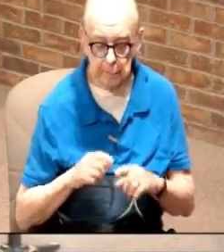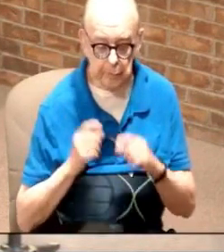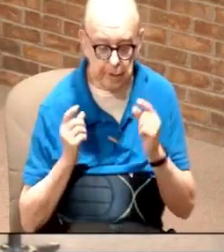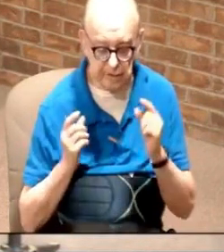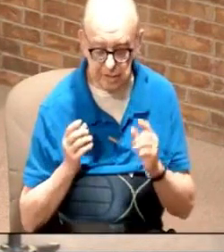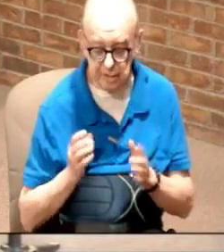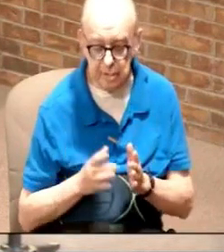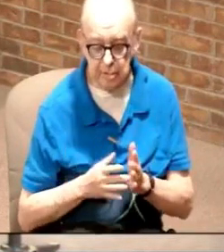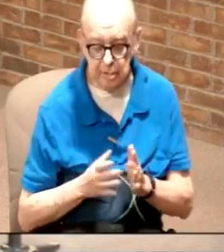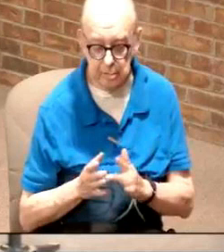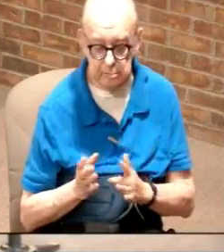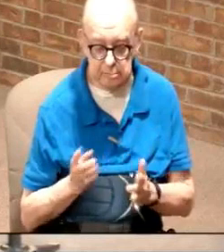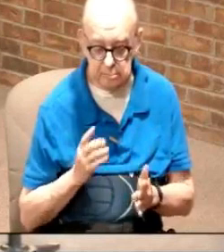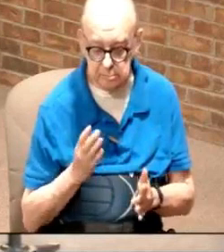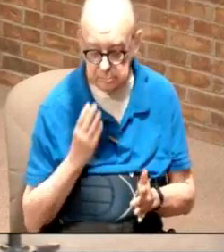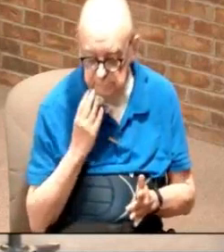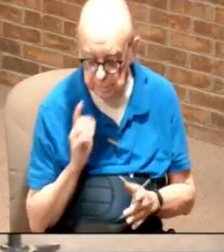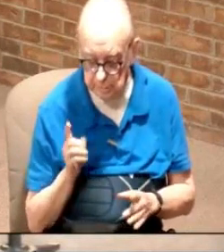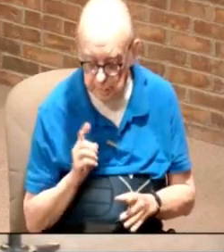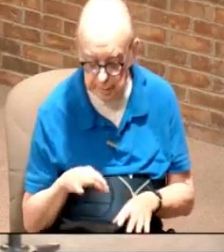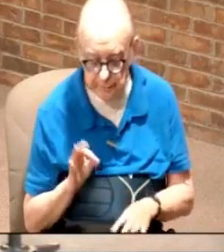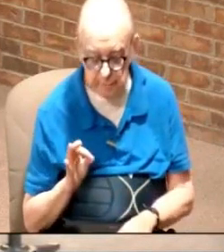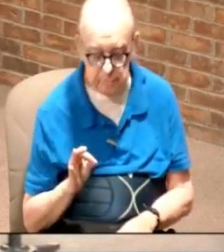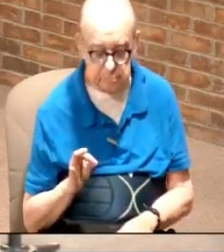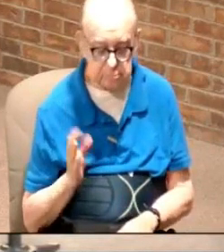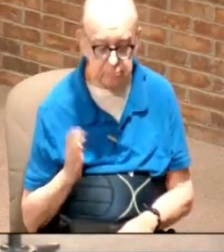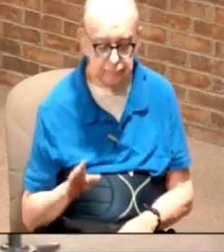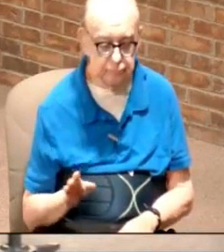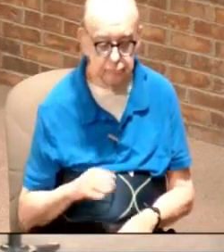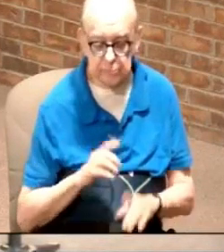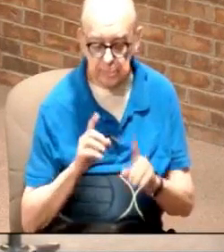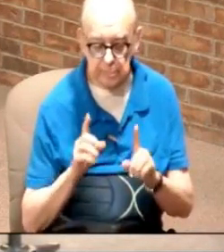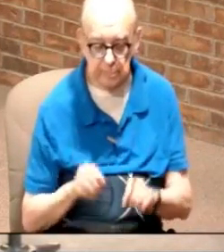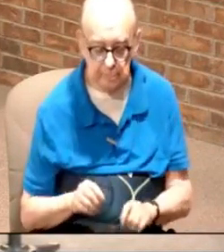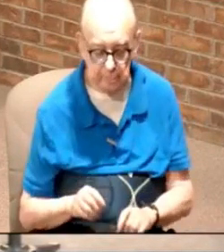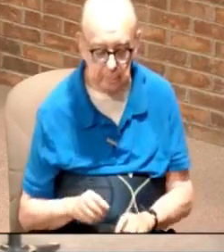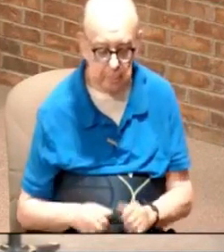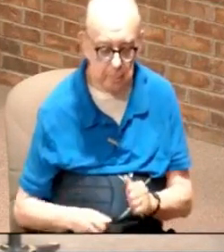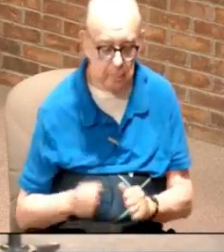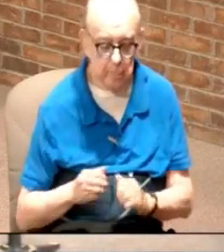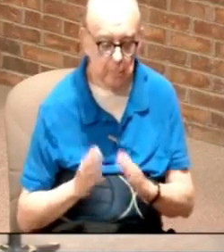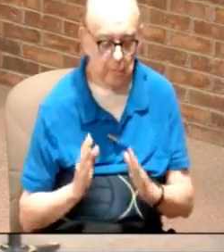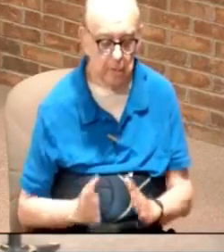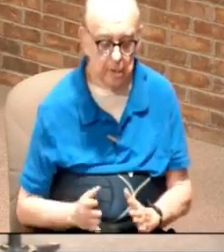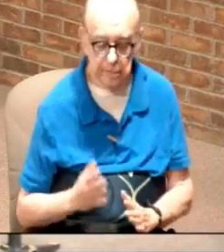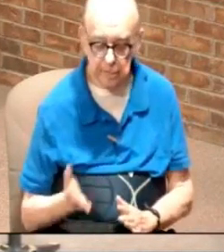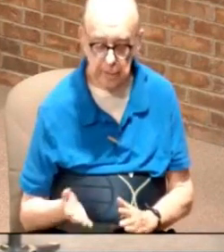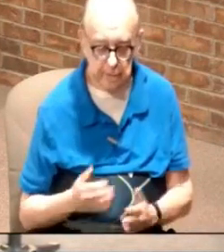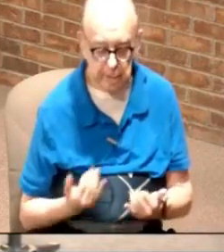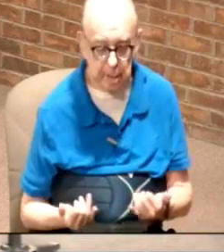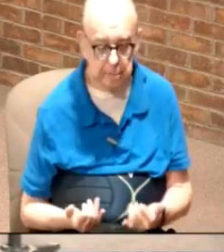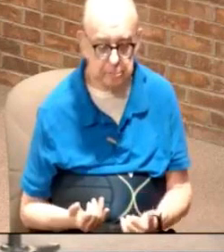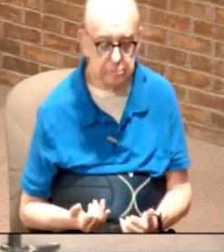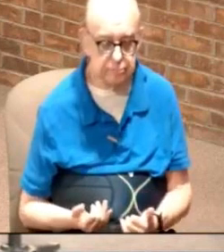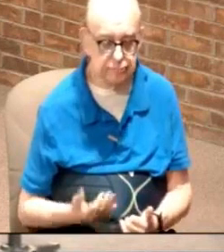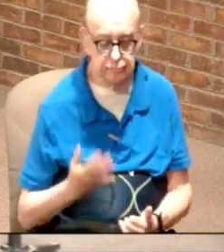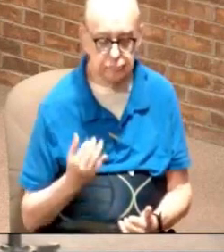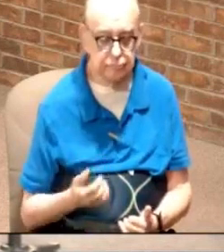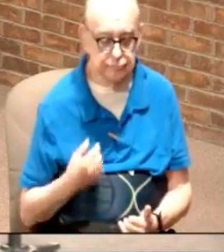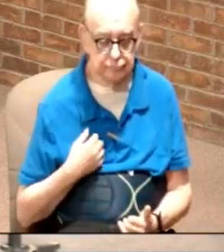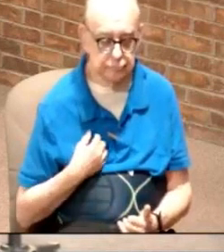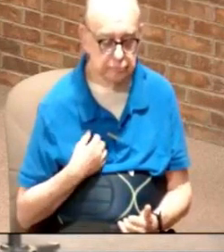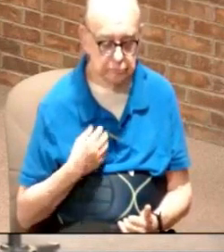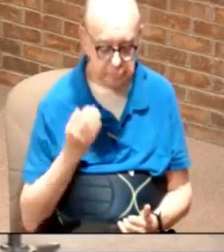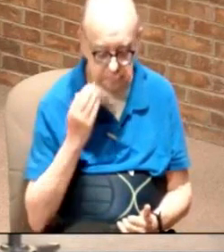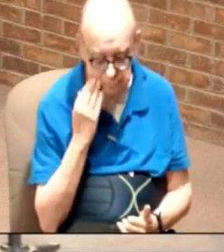and I know where he's at okay I never have to question which house is he in today because I